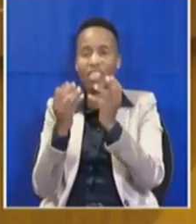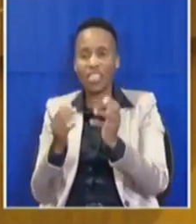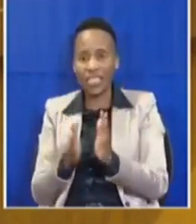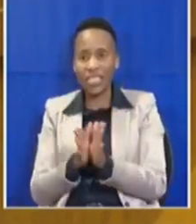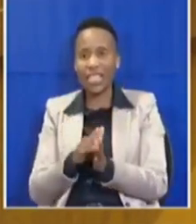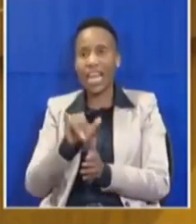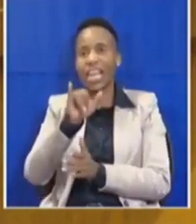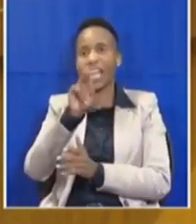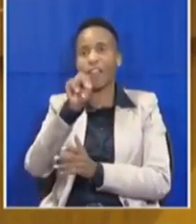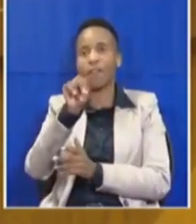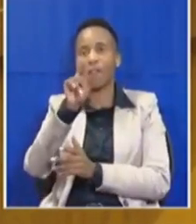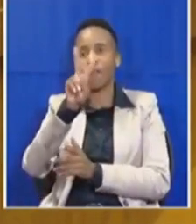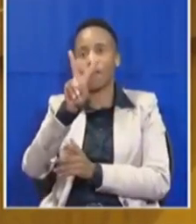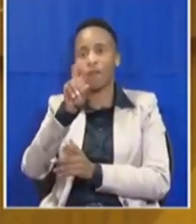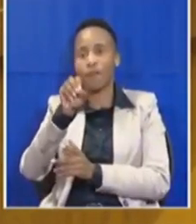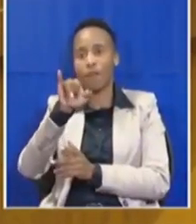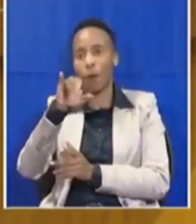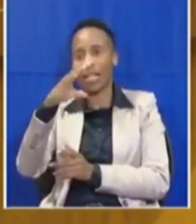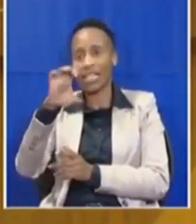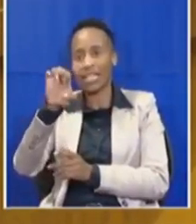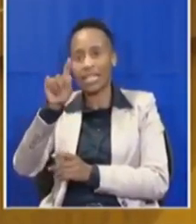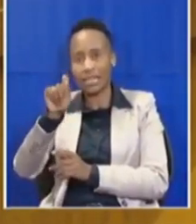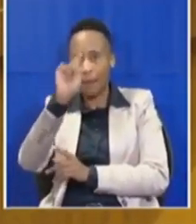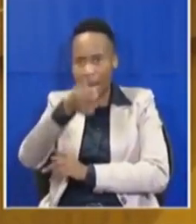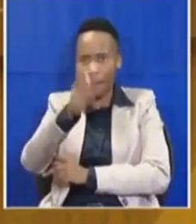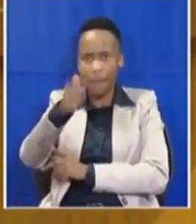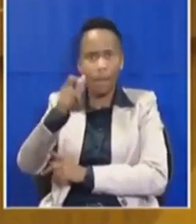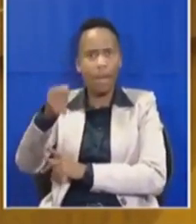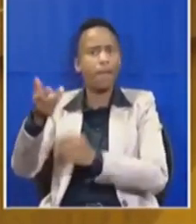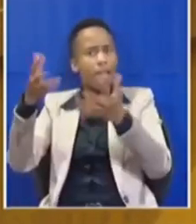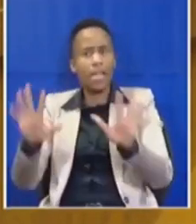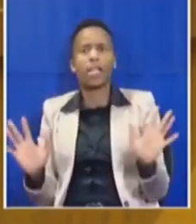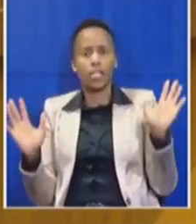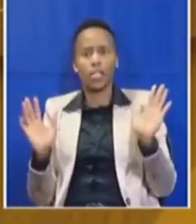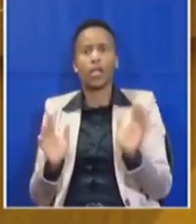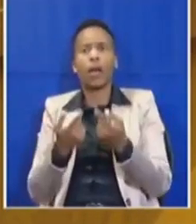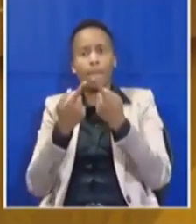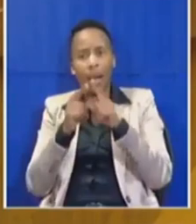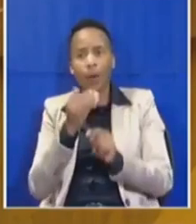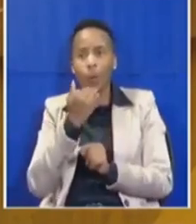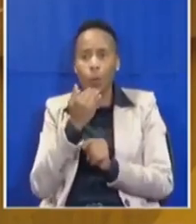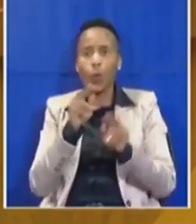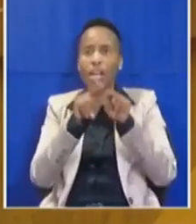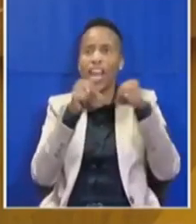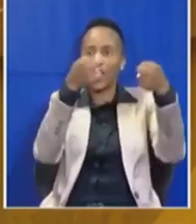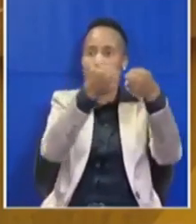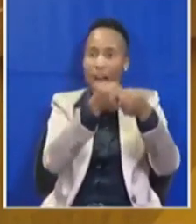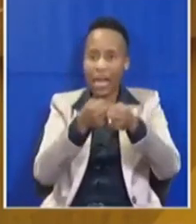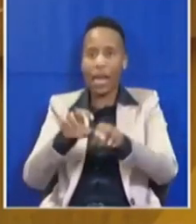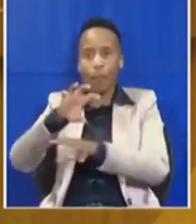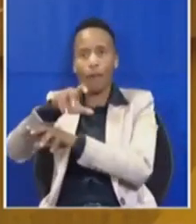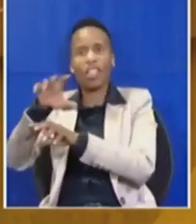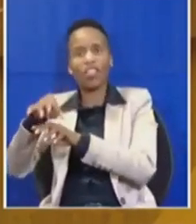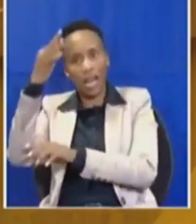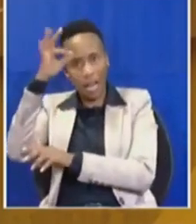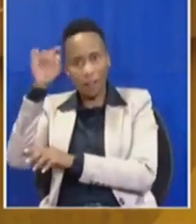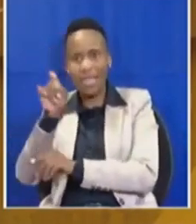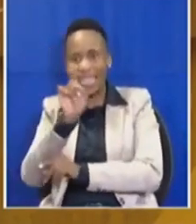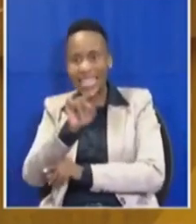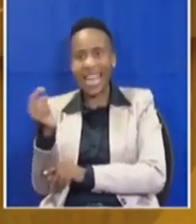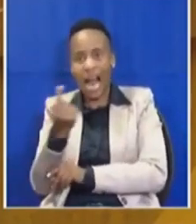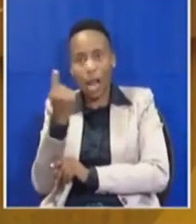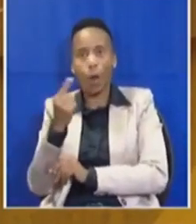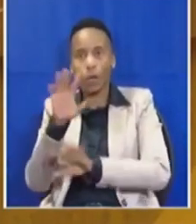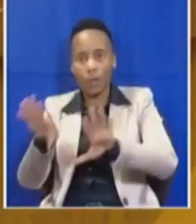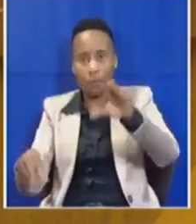that are owed for small businesses by national and provincial governments. This alone will add